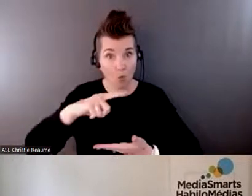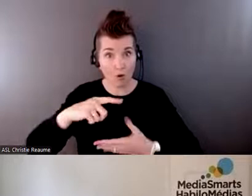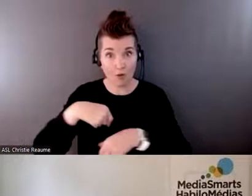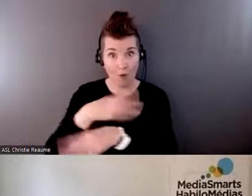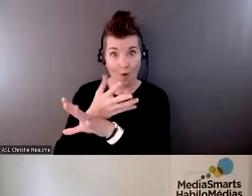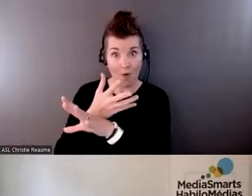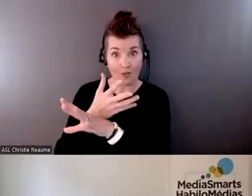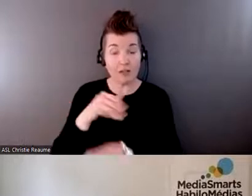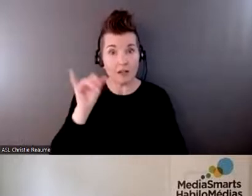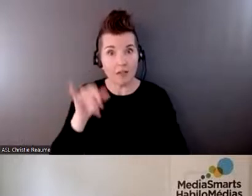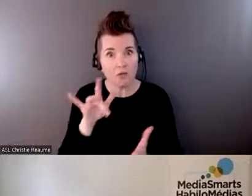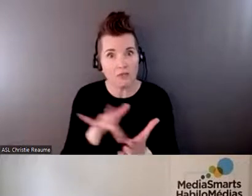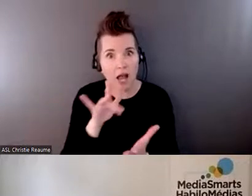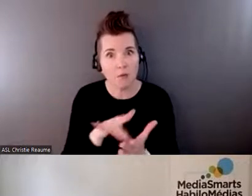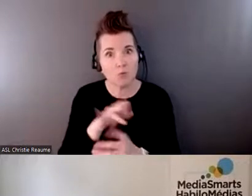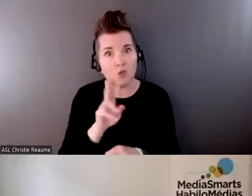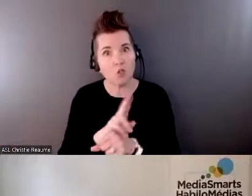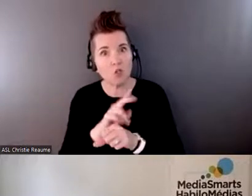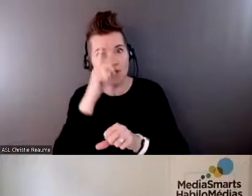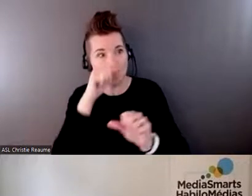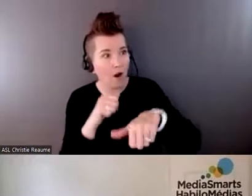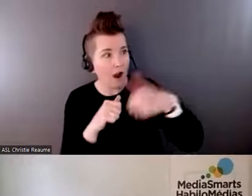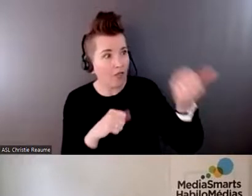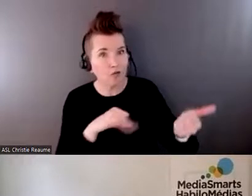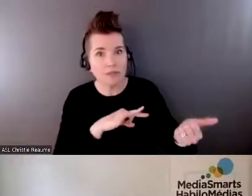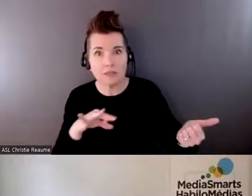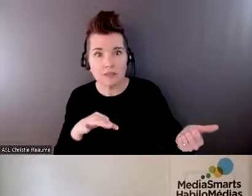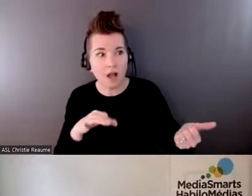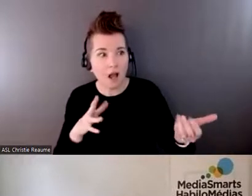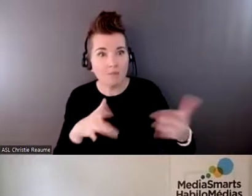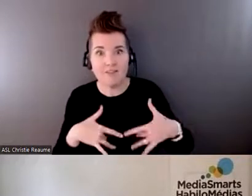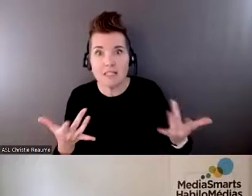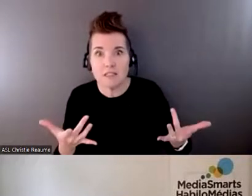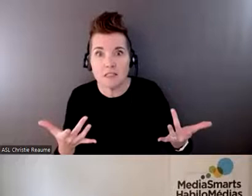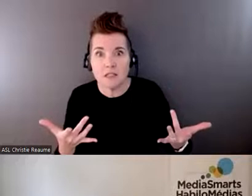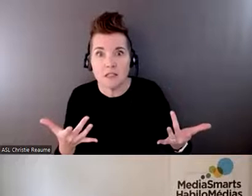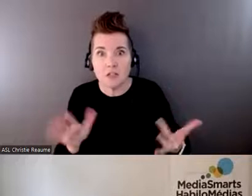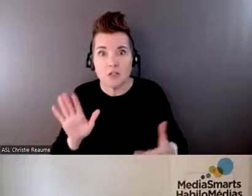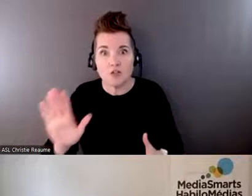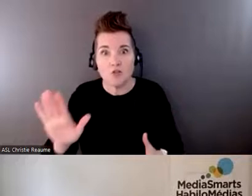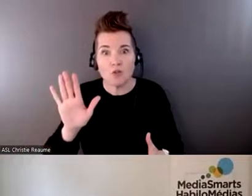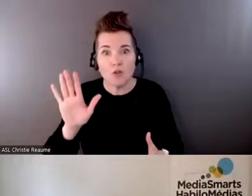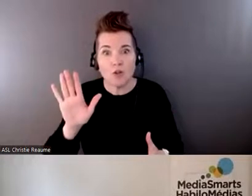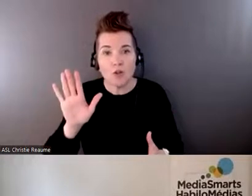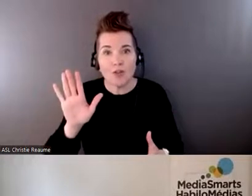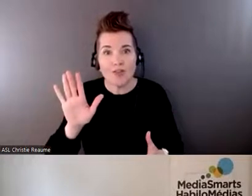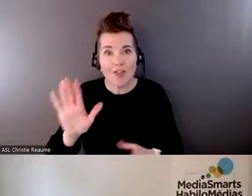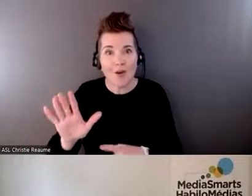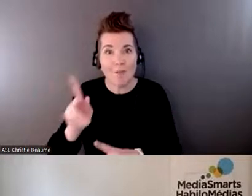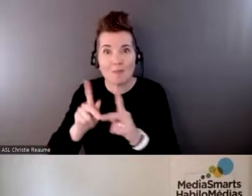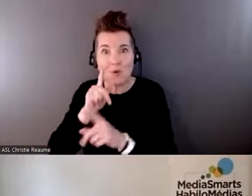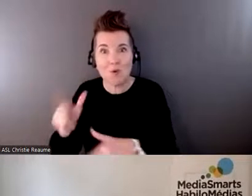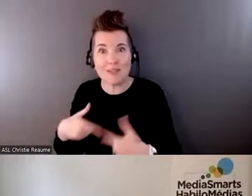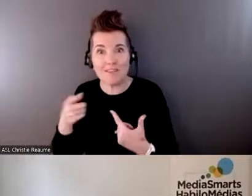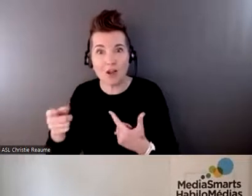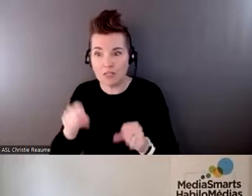also the tablets that were being used for other events. So in some cases, residents were seeing people's contact